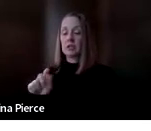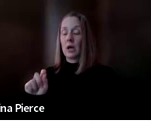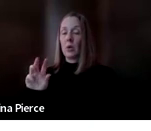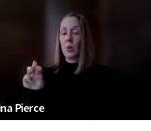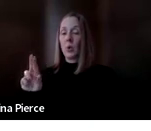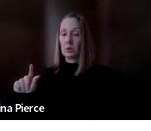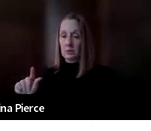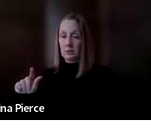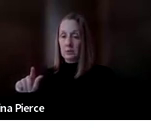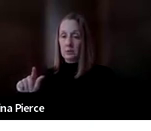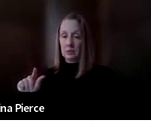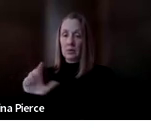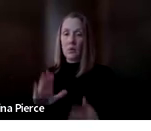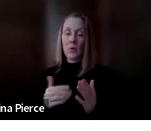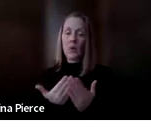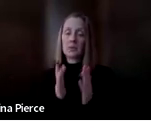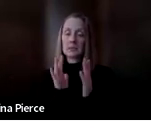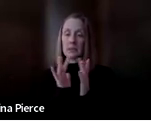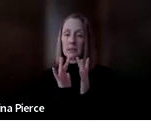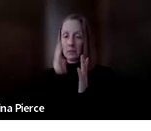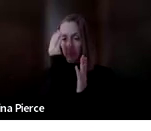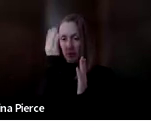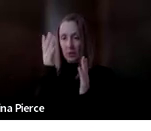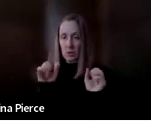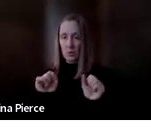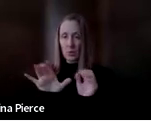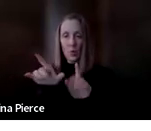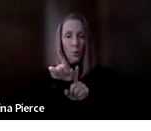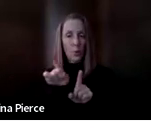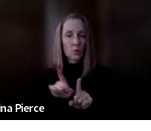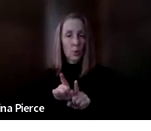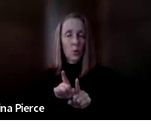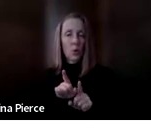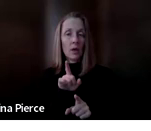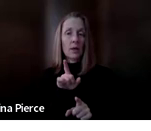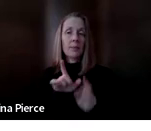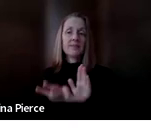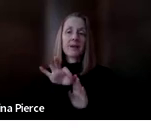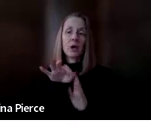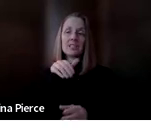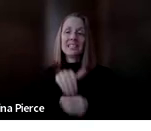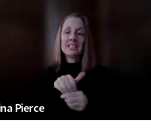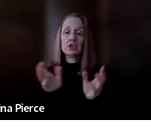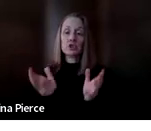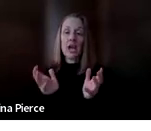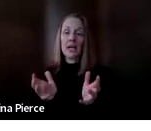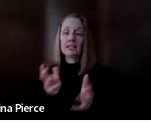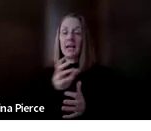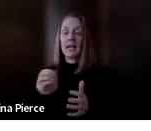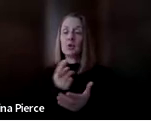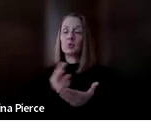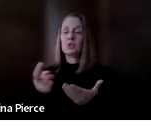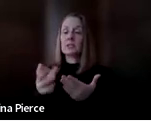and all this contact information can also be found in the chat and in our resource guide shared at the end